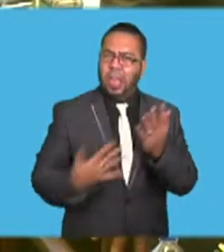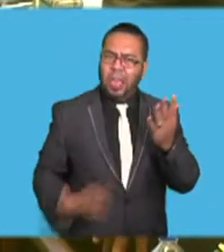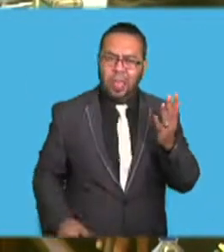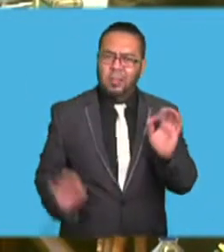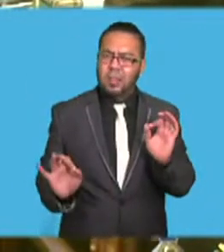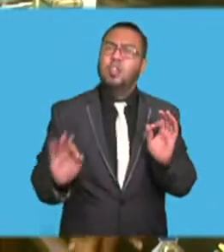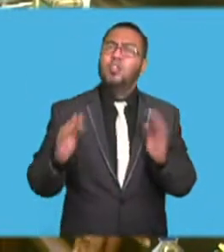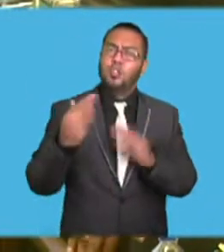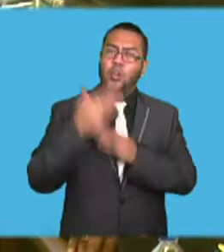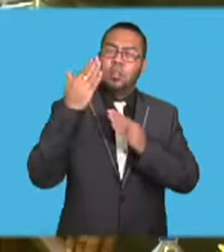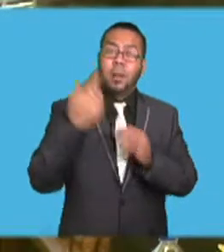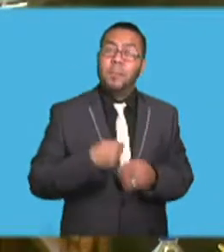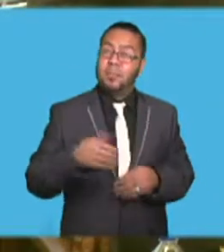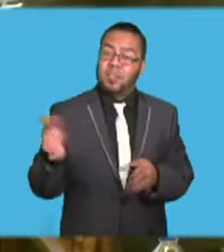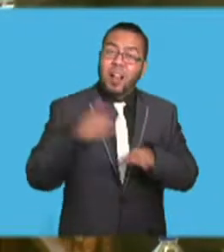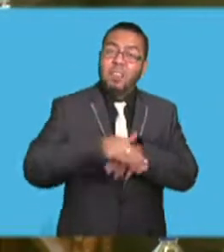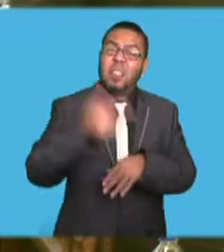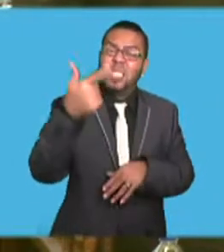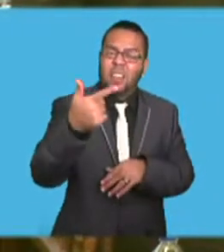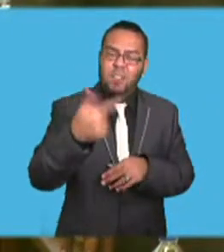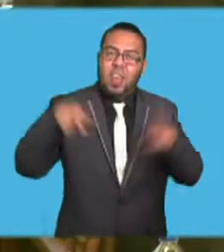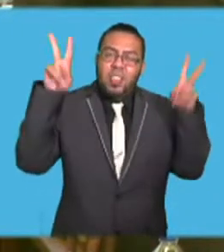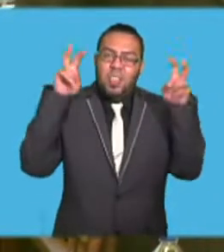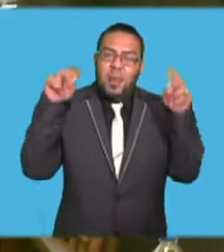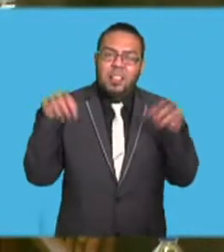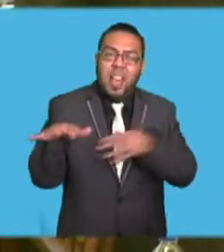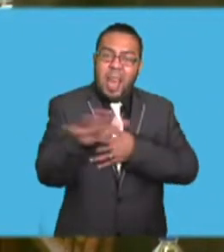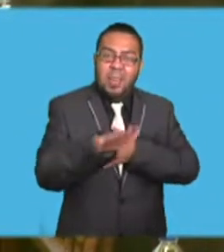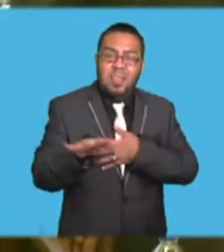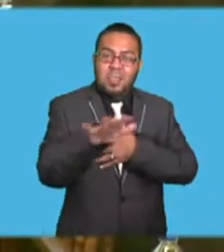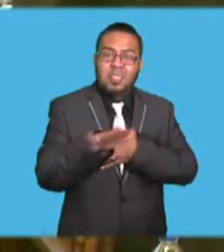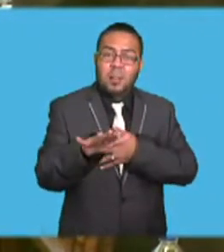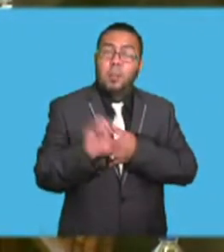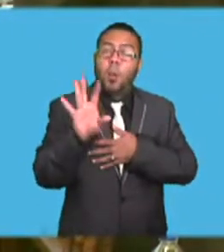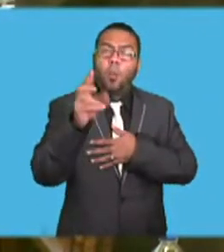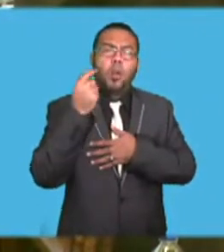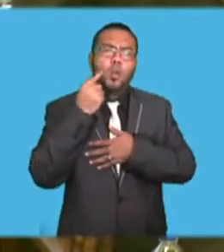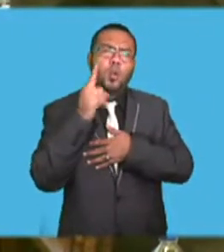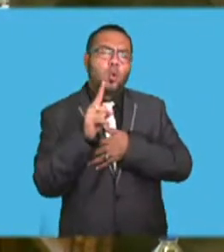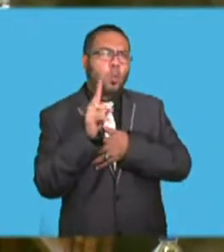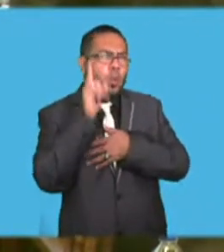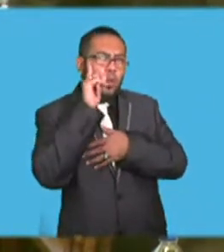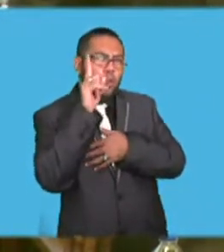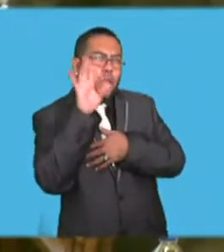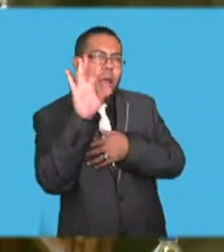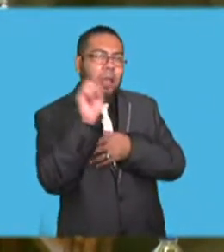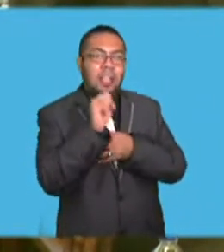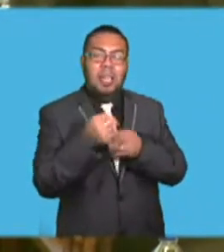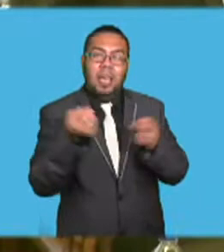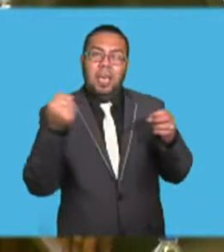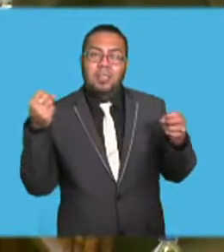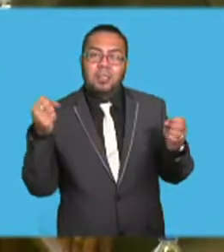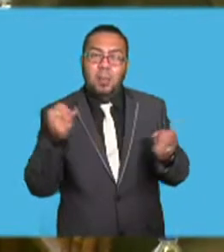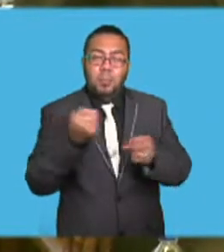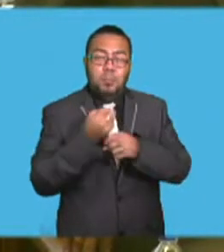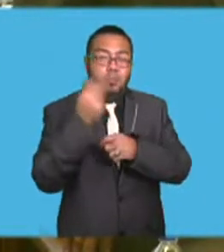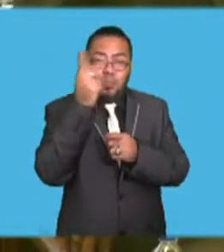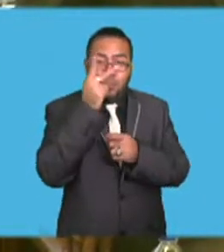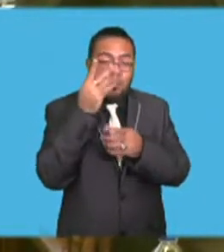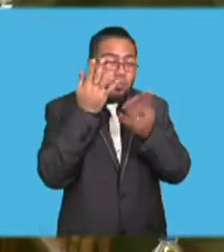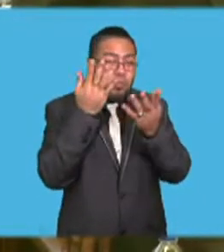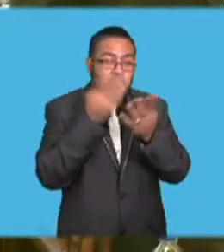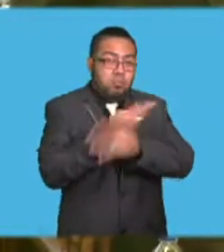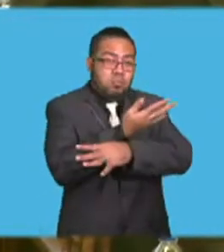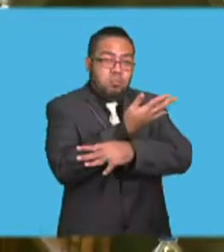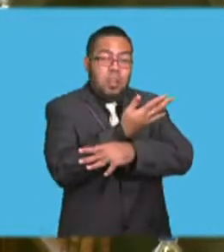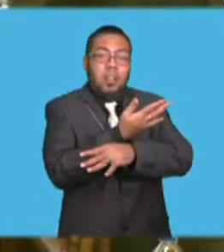seven thematic areas. Why the seven thematic areas? When you look at emission all over the world and particularly amongst